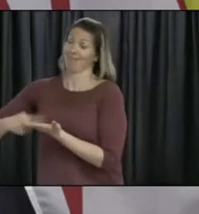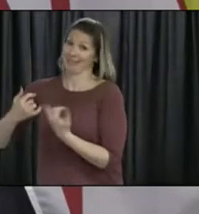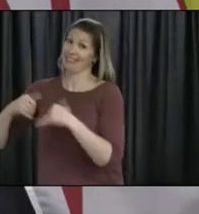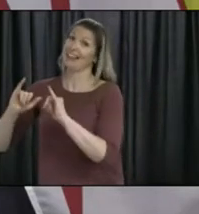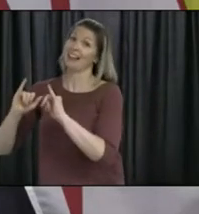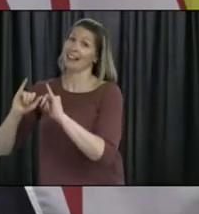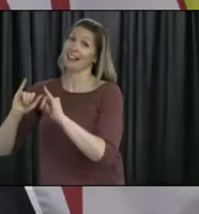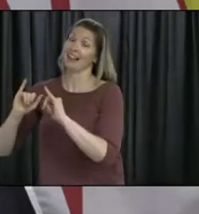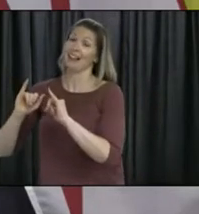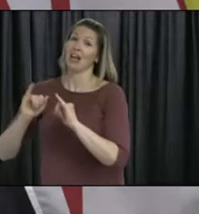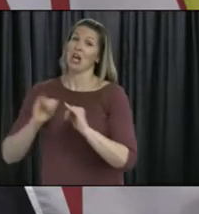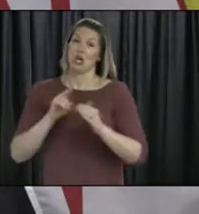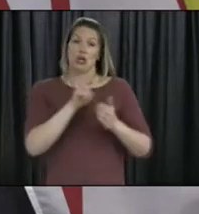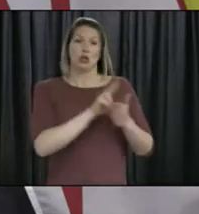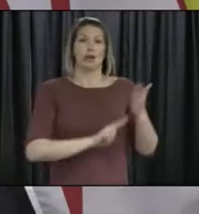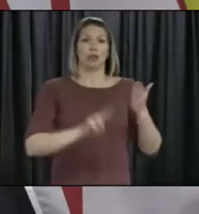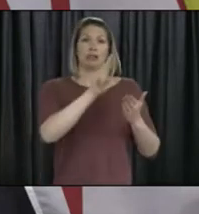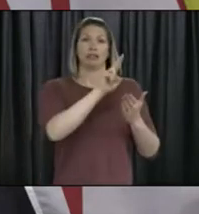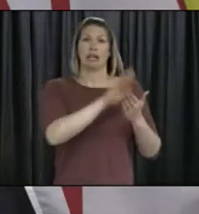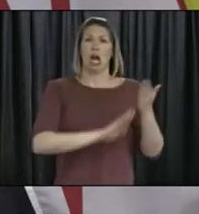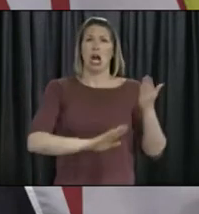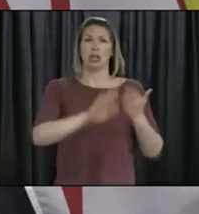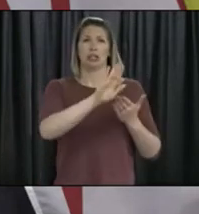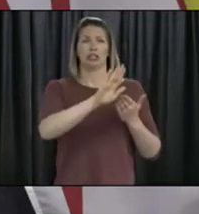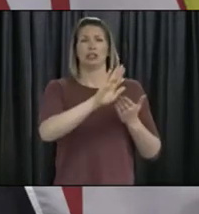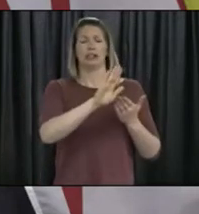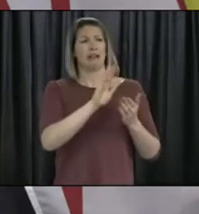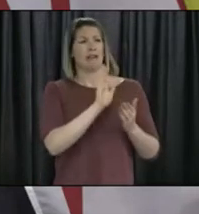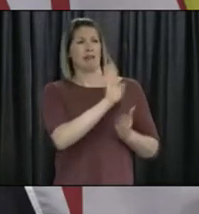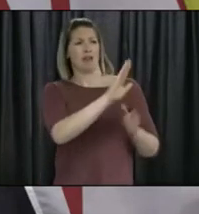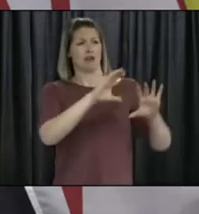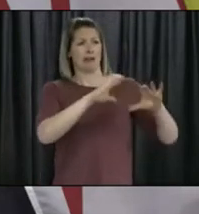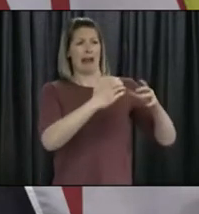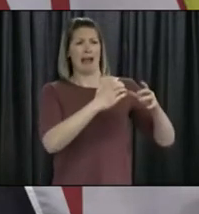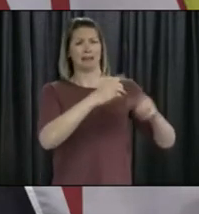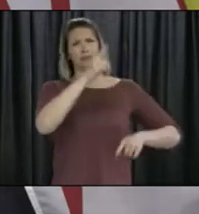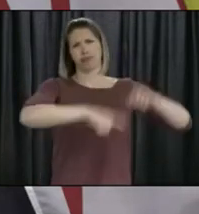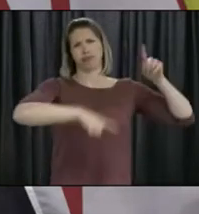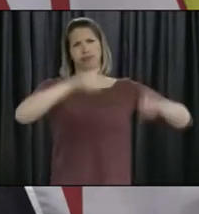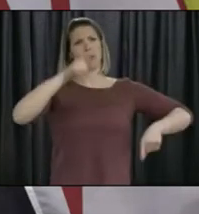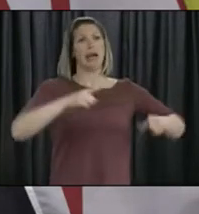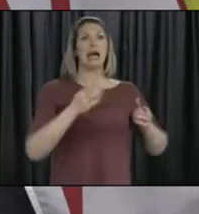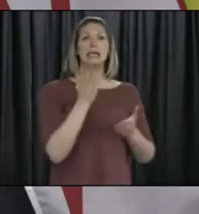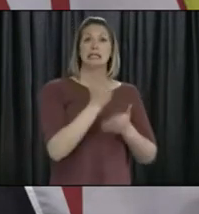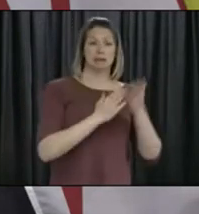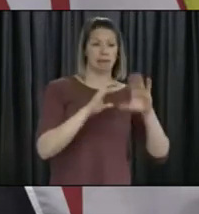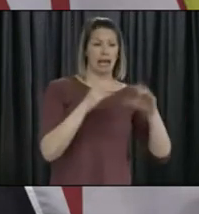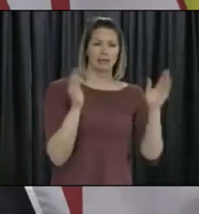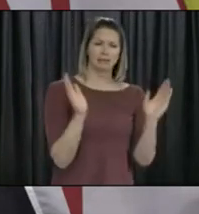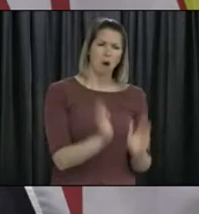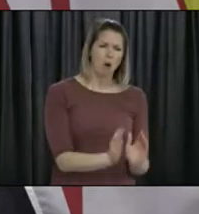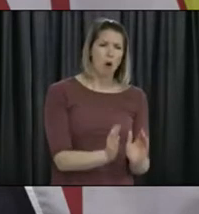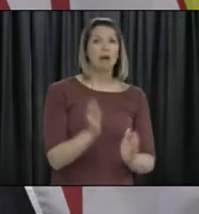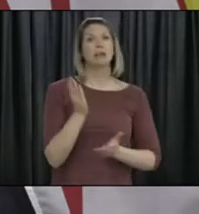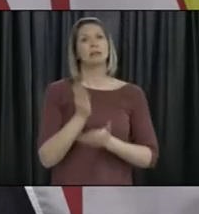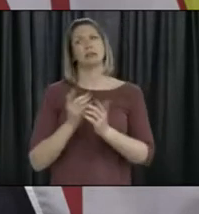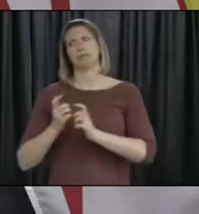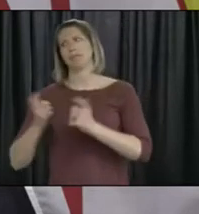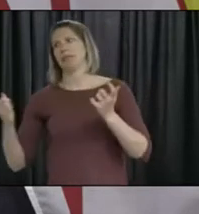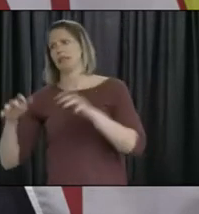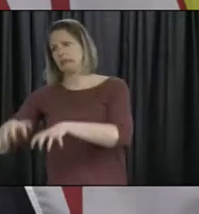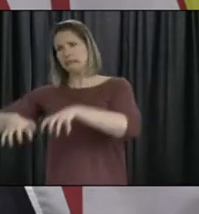are quite variable. You can have some that have very small classes and some that have very large classes. So you have to consider